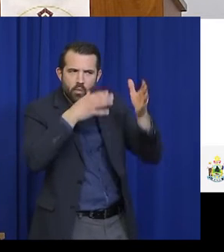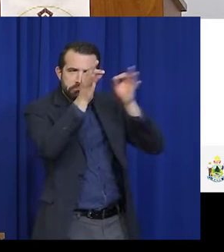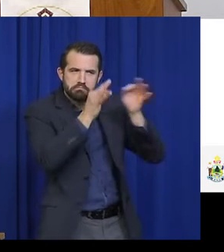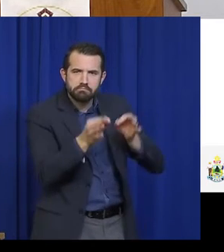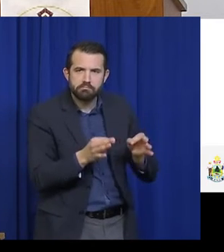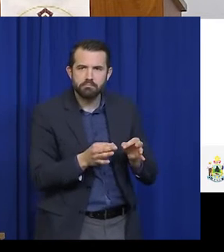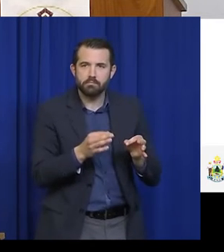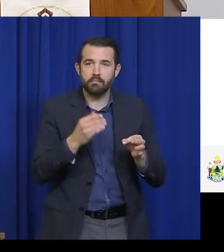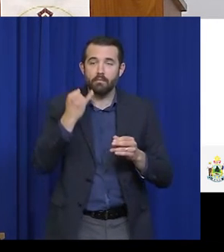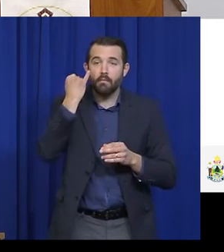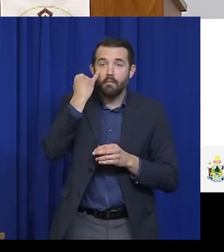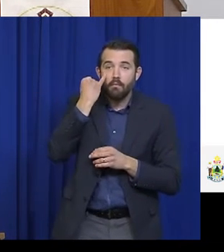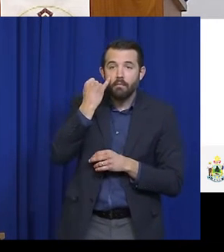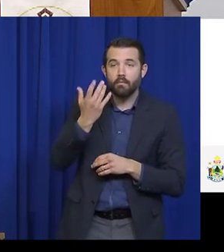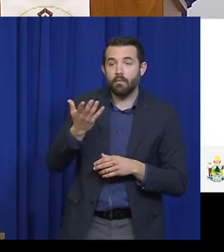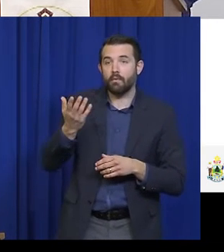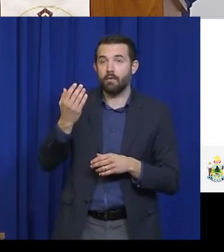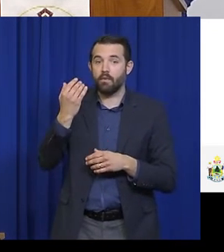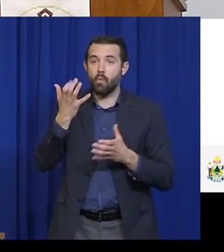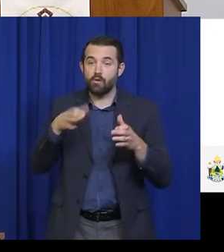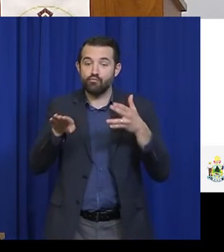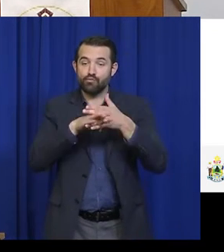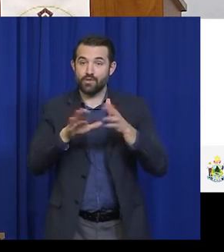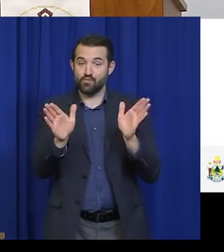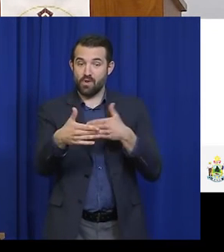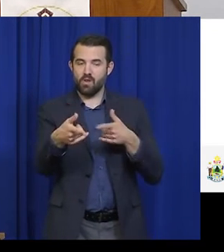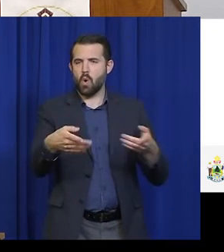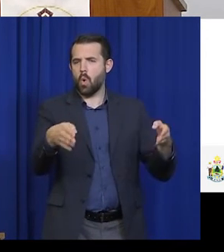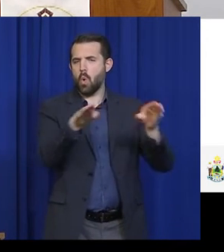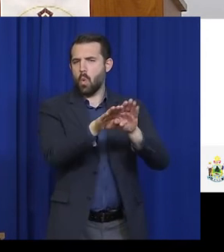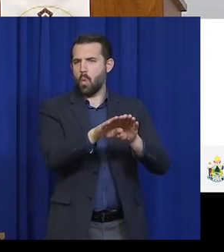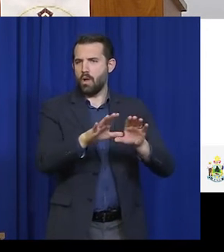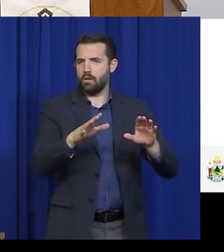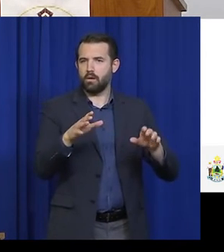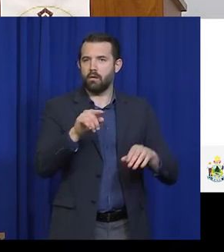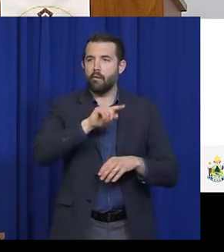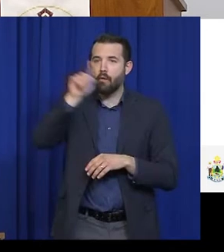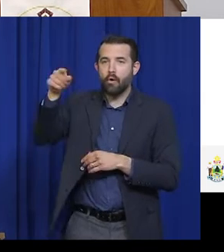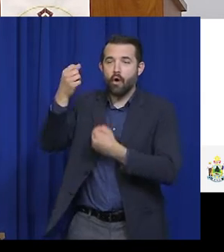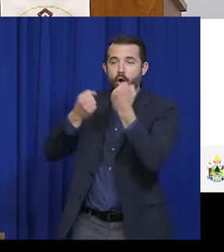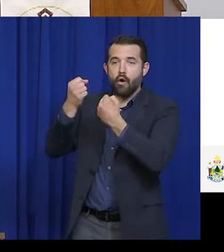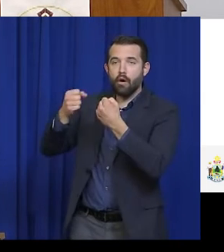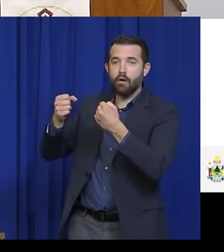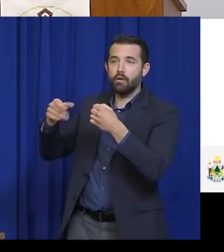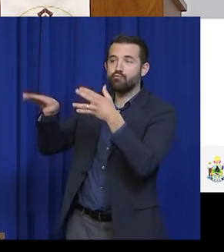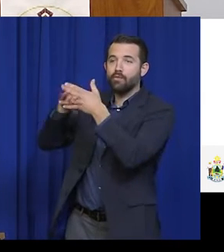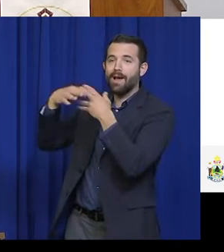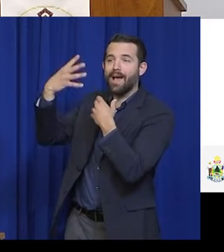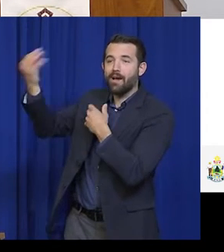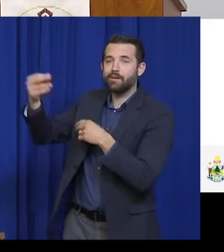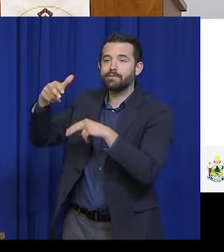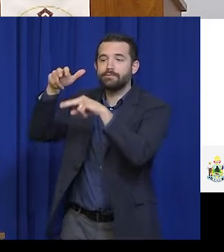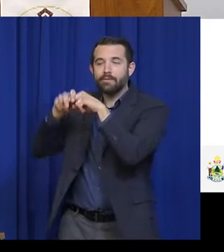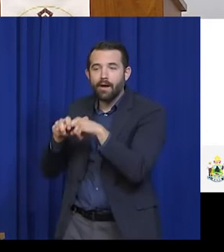to avoid congregations to people, providing flexible working hours to avoid crowds, and installing